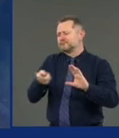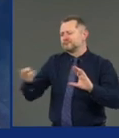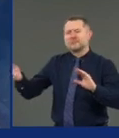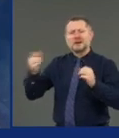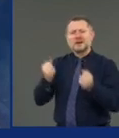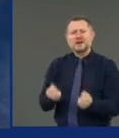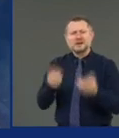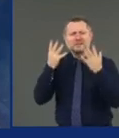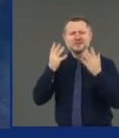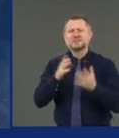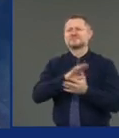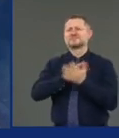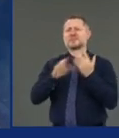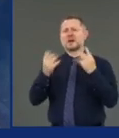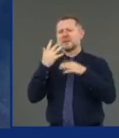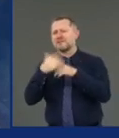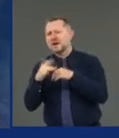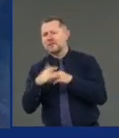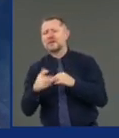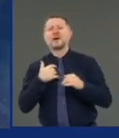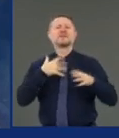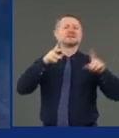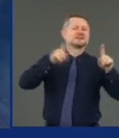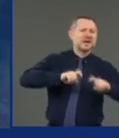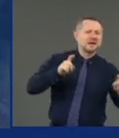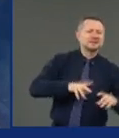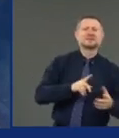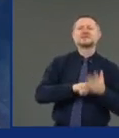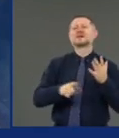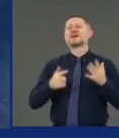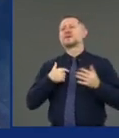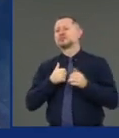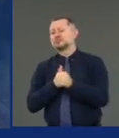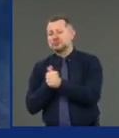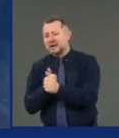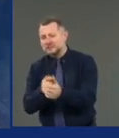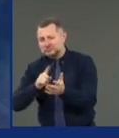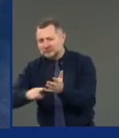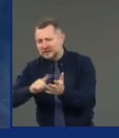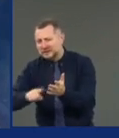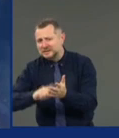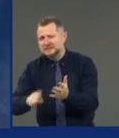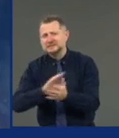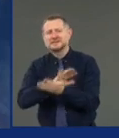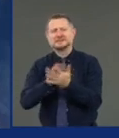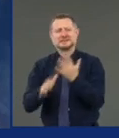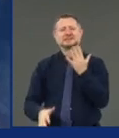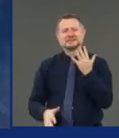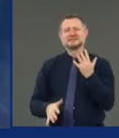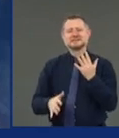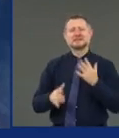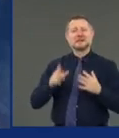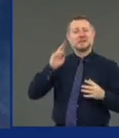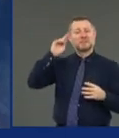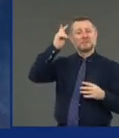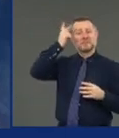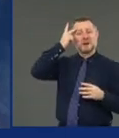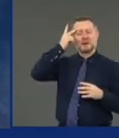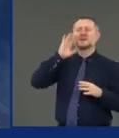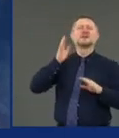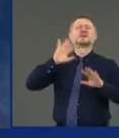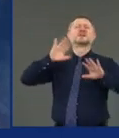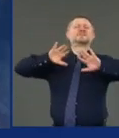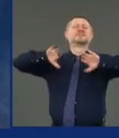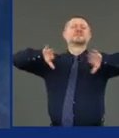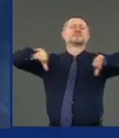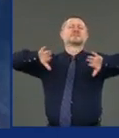Do we have testing in place? And do we have tracing in place? Just take the politics out of it, right? Just do it on the